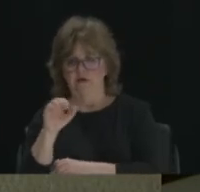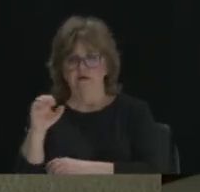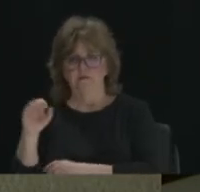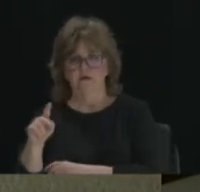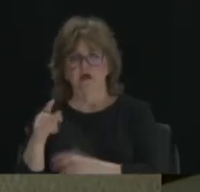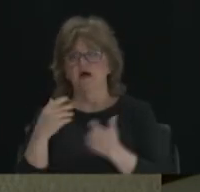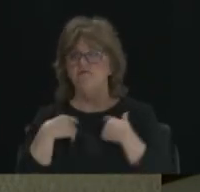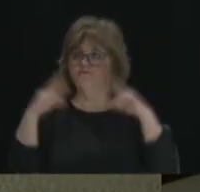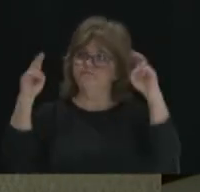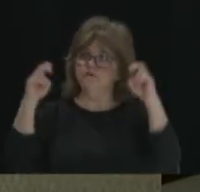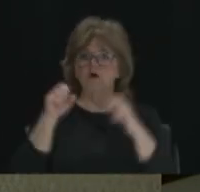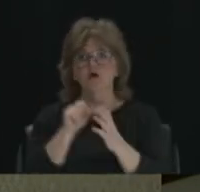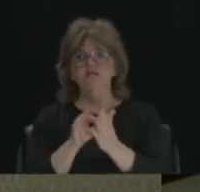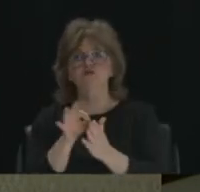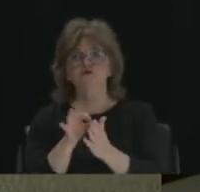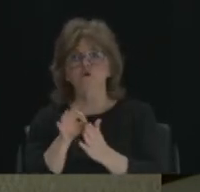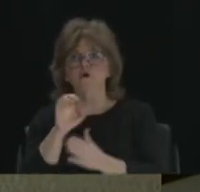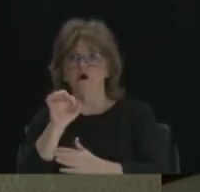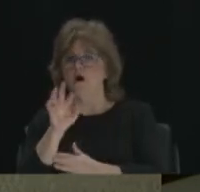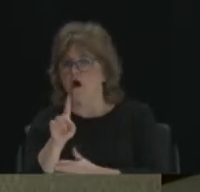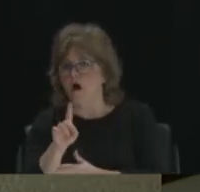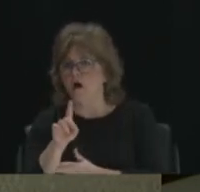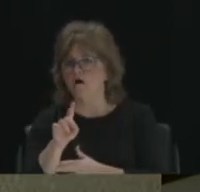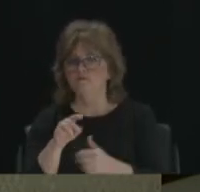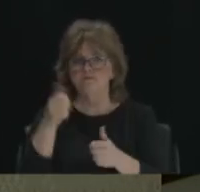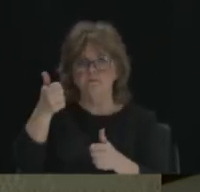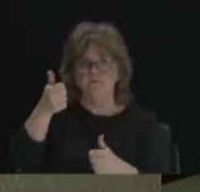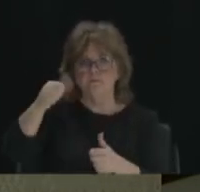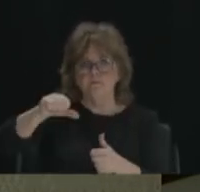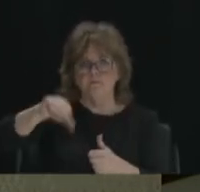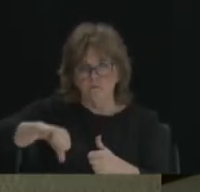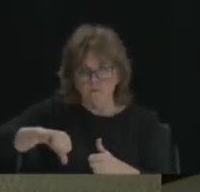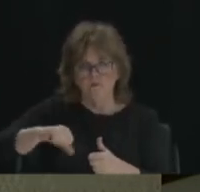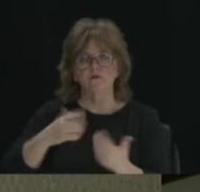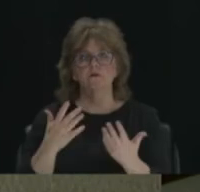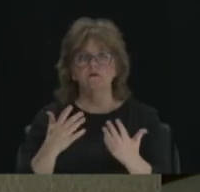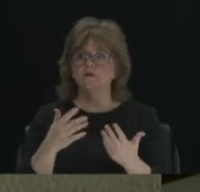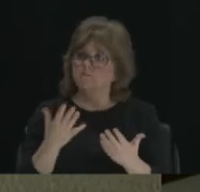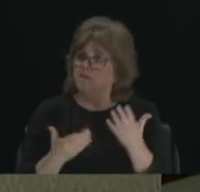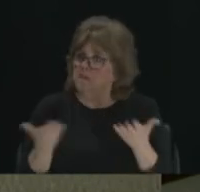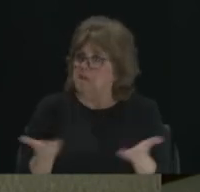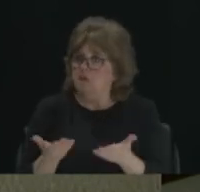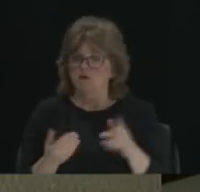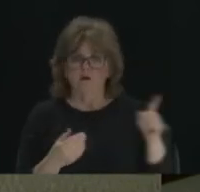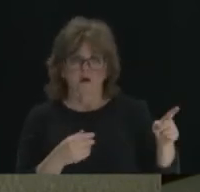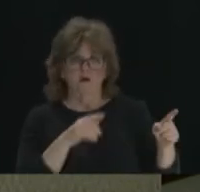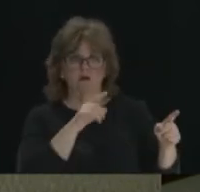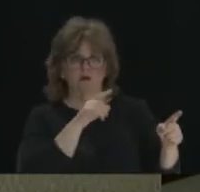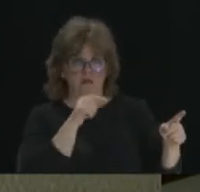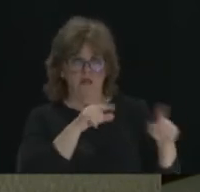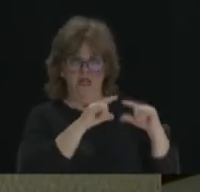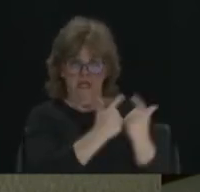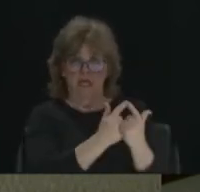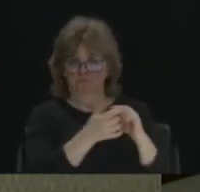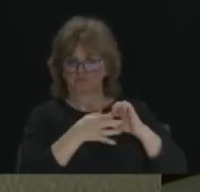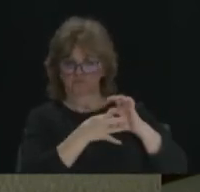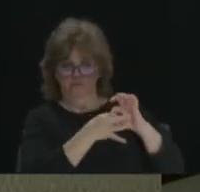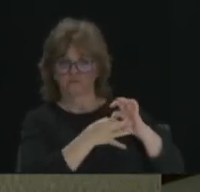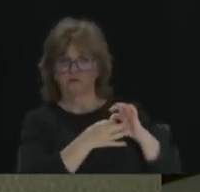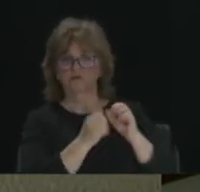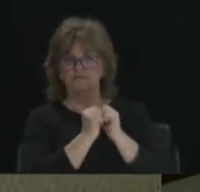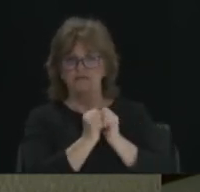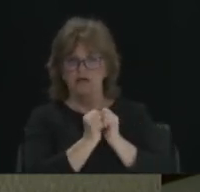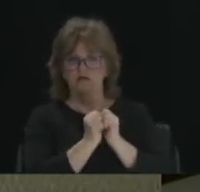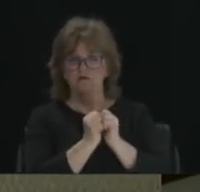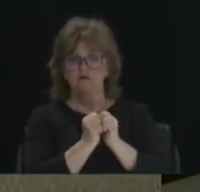scorecard. Oh. And maybe that's something that the NAACP here locally and the League of Women Voters can work on together. And that, you that's what we can start